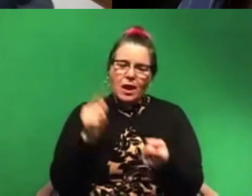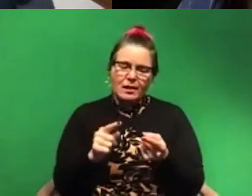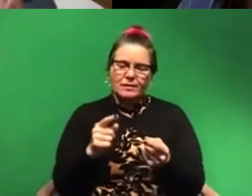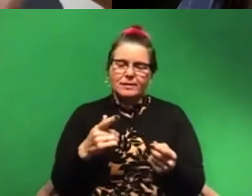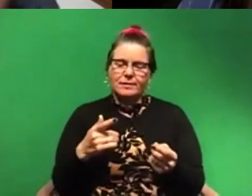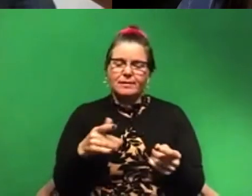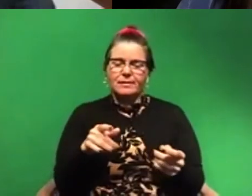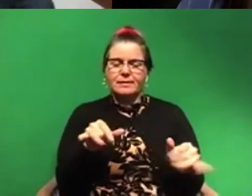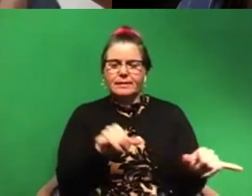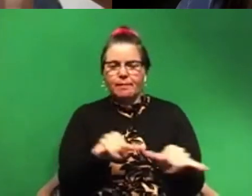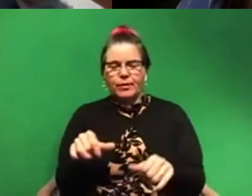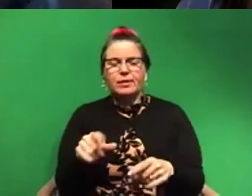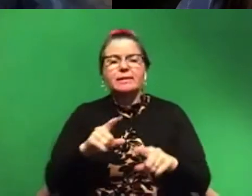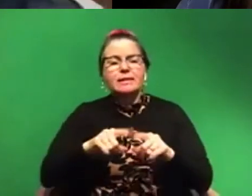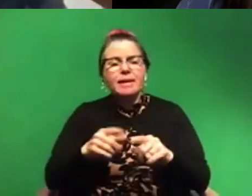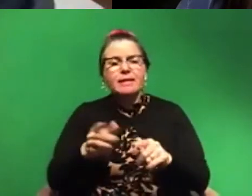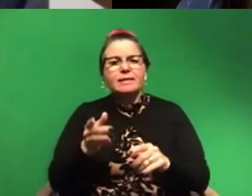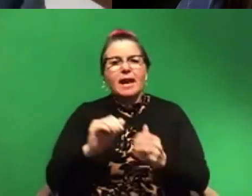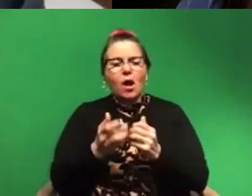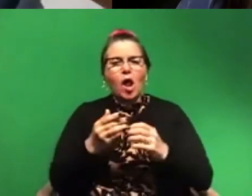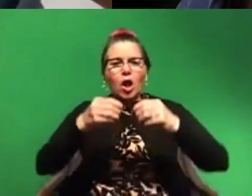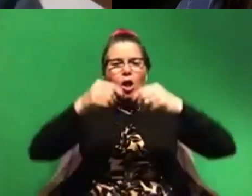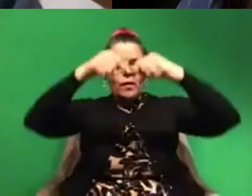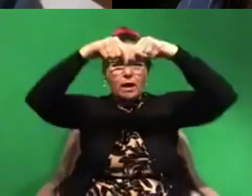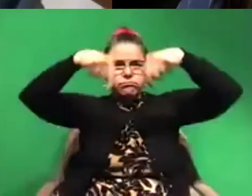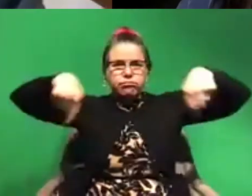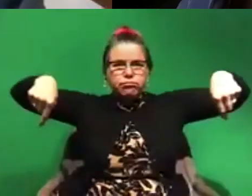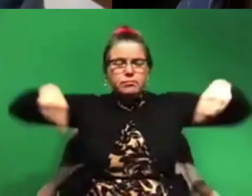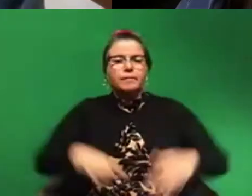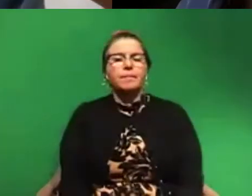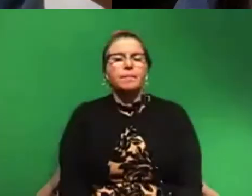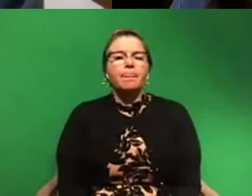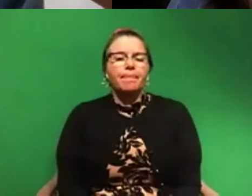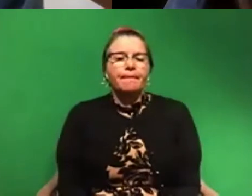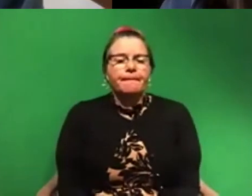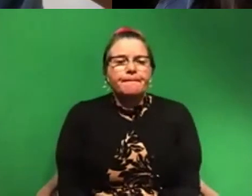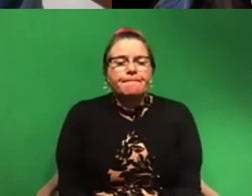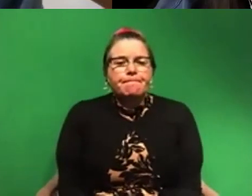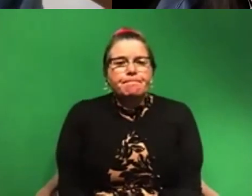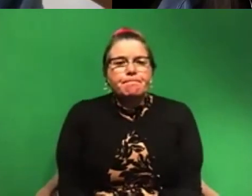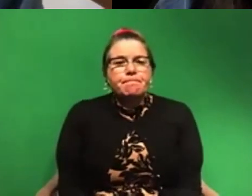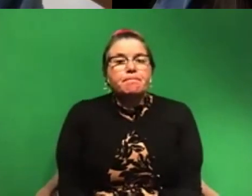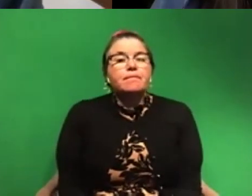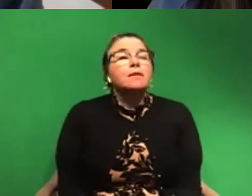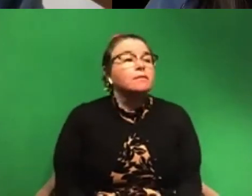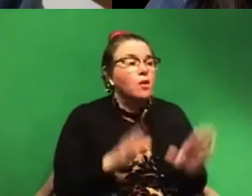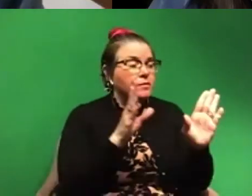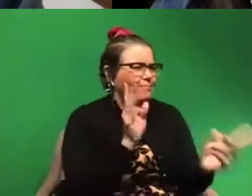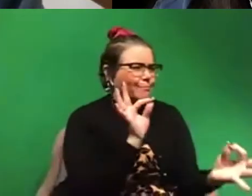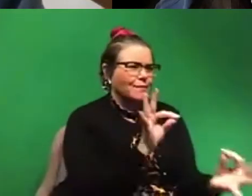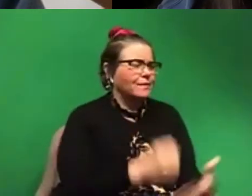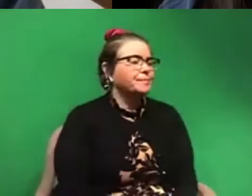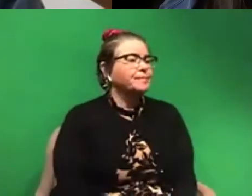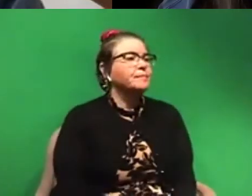the lineages, how long ago in time, the lineages diverged diverged. Awesome. Perfect. Um, all right. Next question.